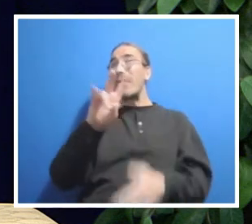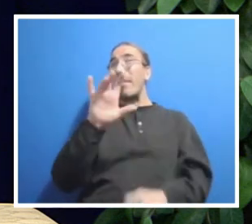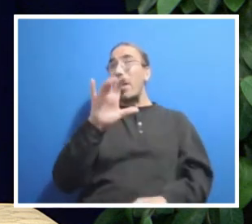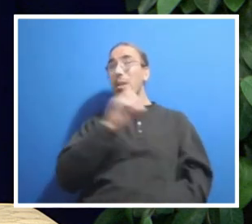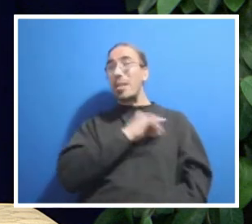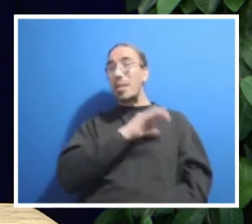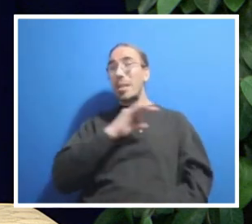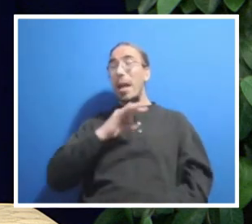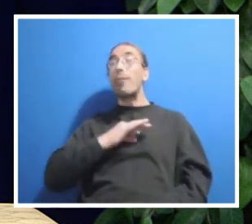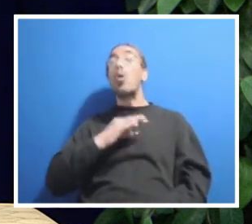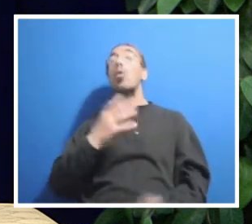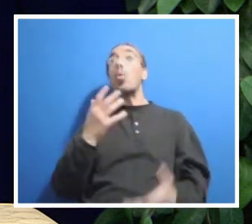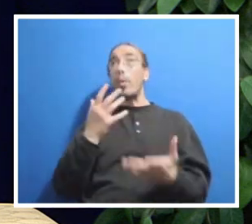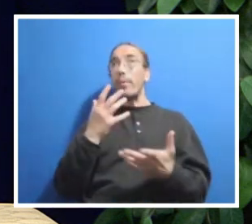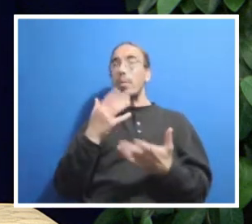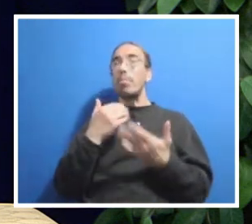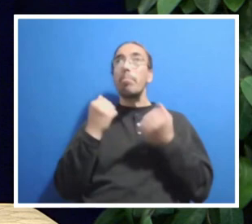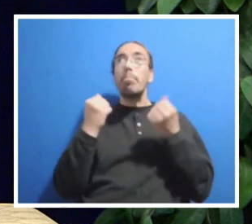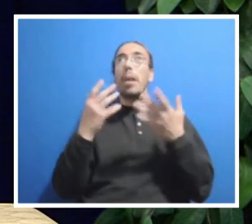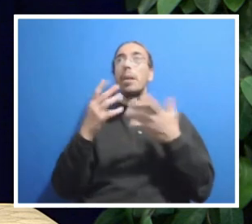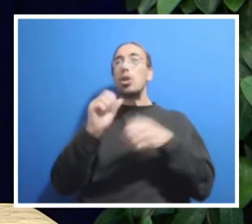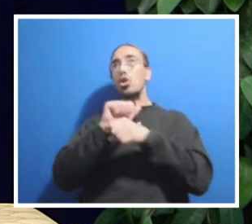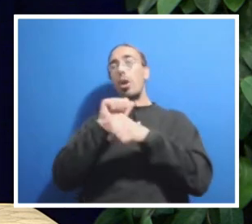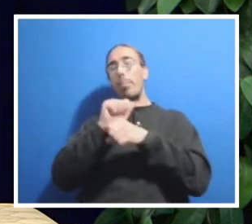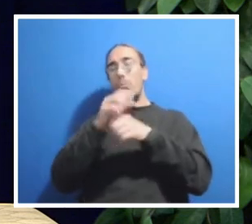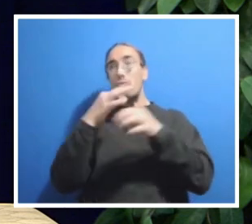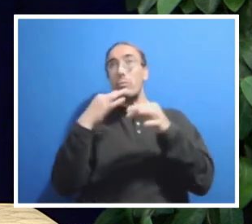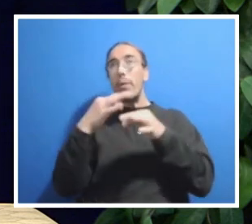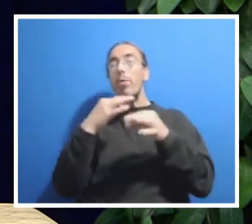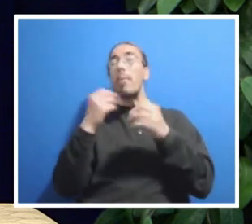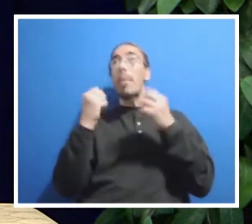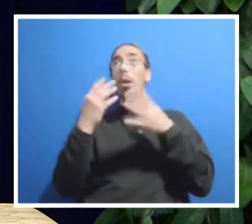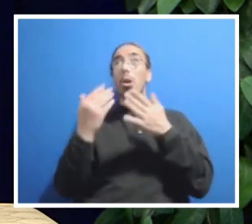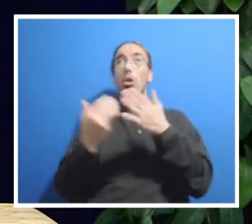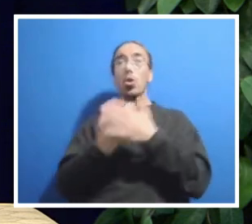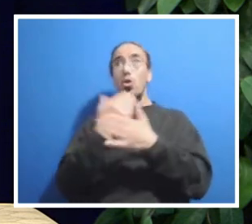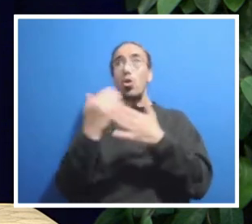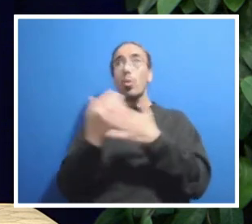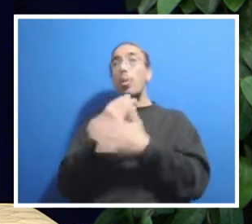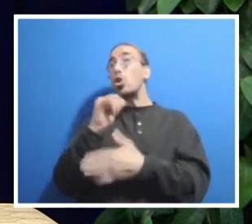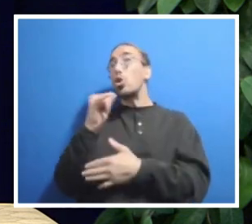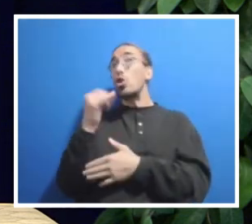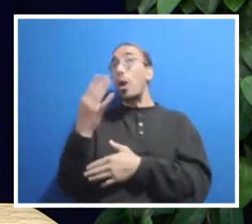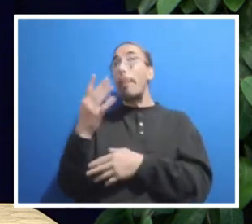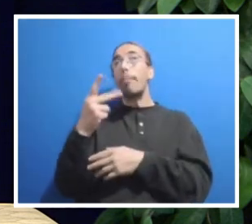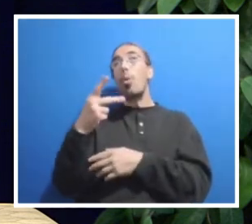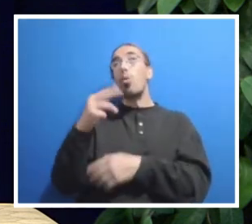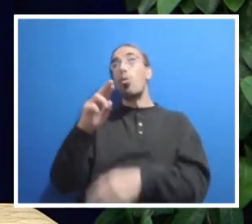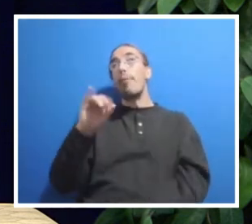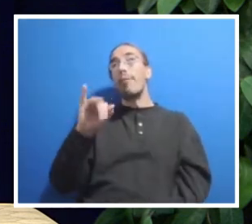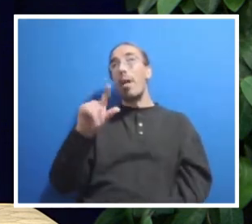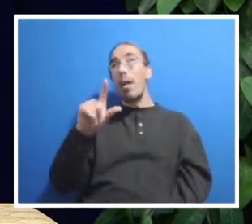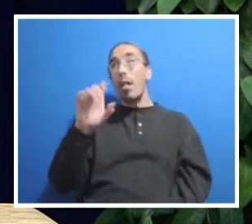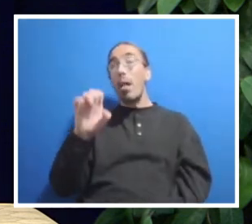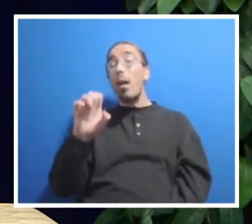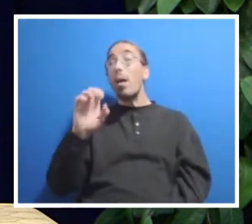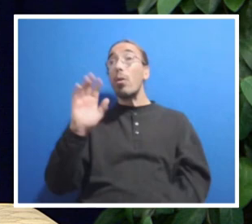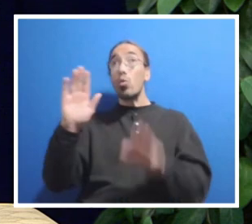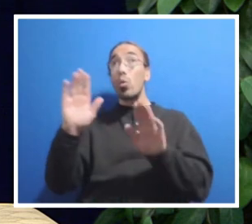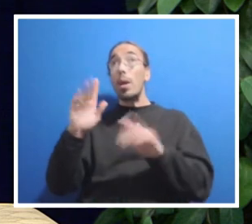of job descriptions, and we have written hundreds of new job profiles. One of the great things about this project is that we